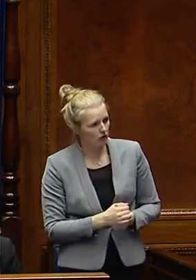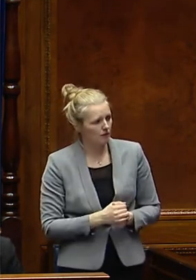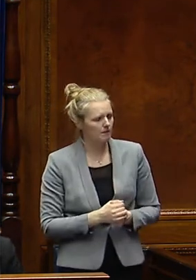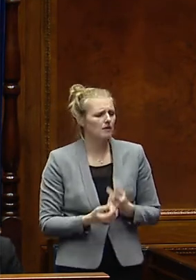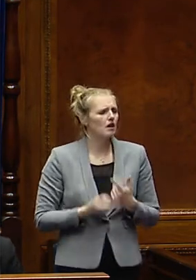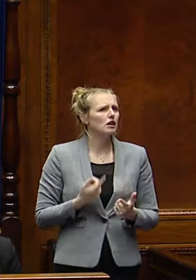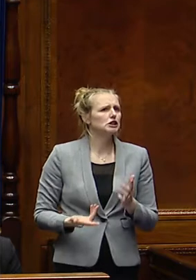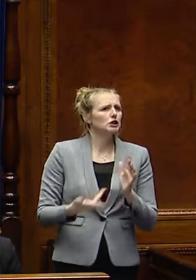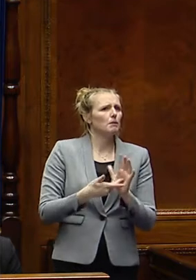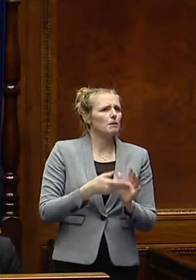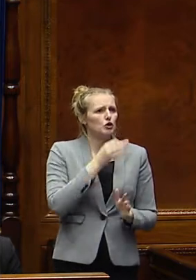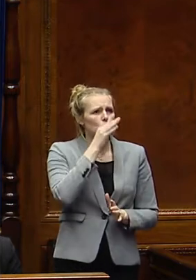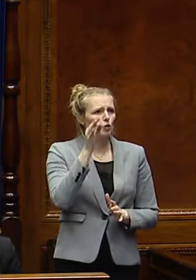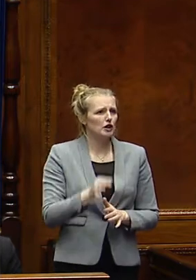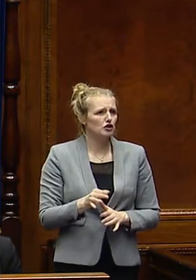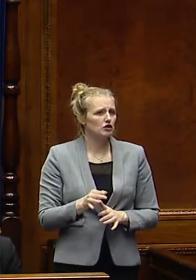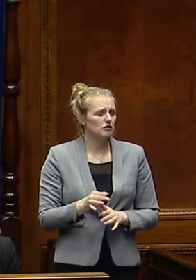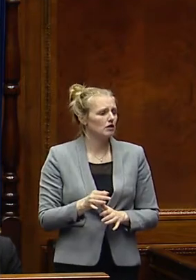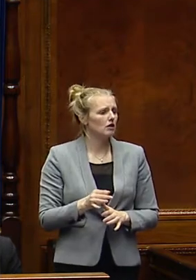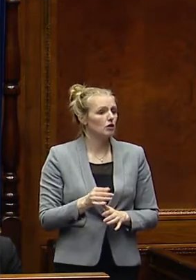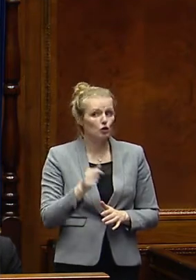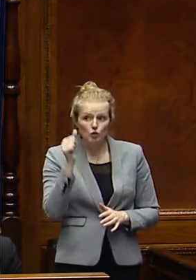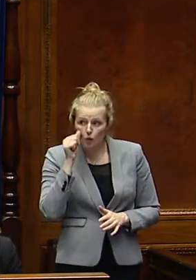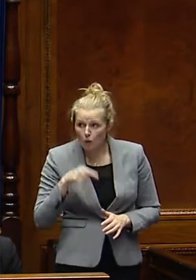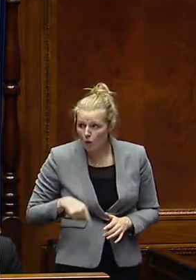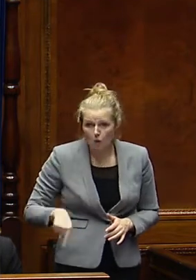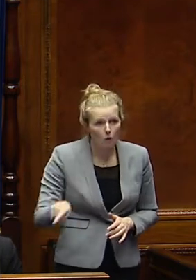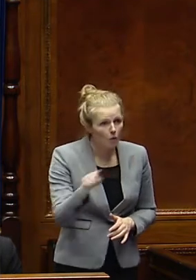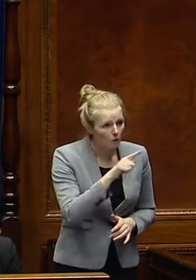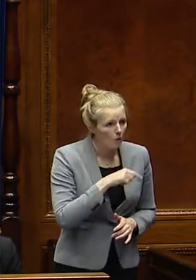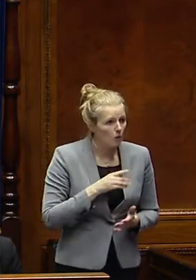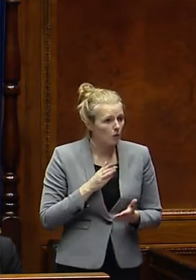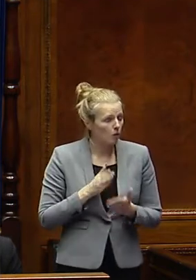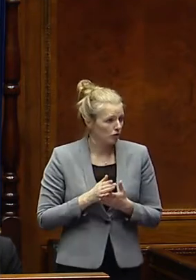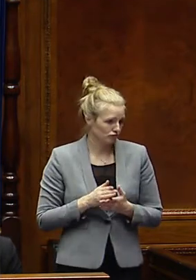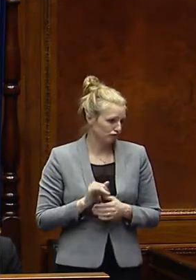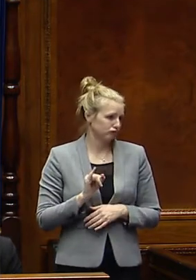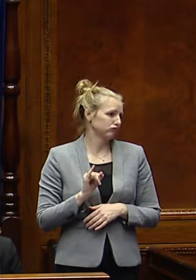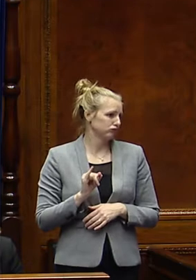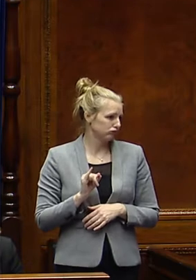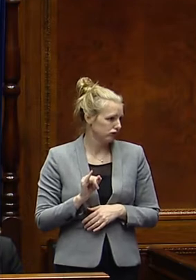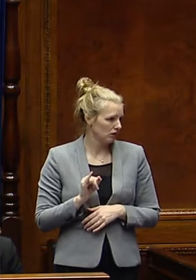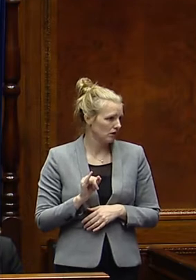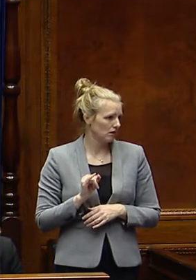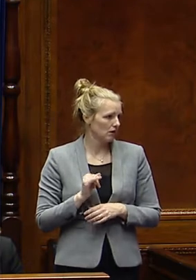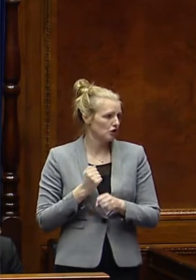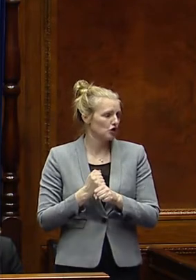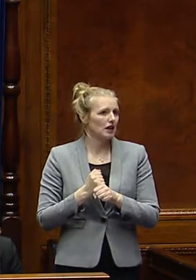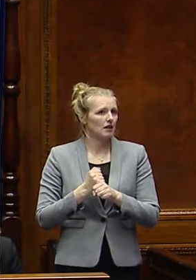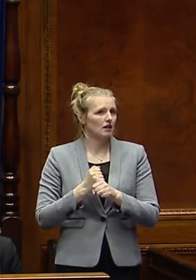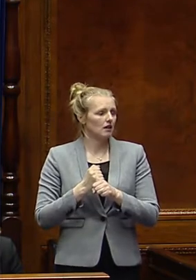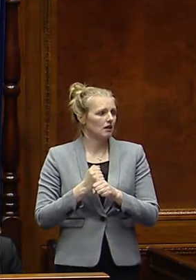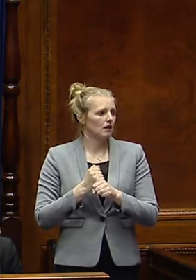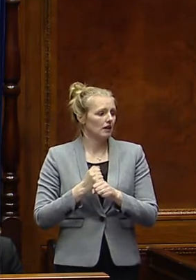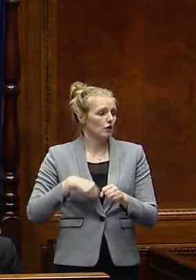supplementary, I would like to bring to your attention, and members will be aware, the absurdity of geo-blocking which we are all subject to